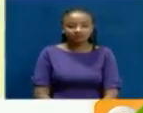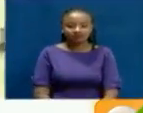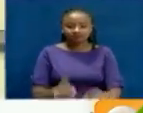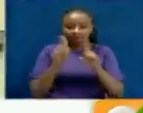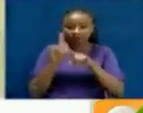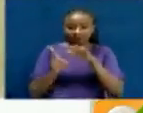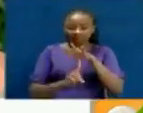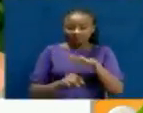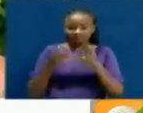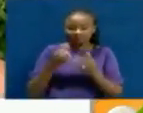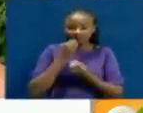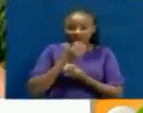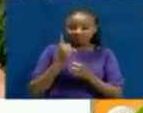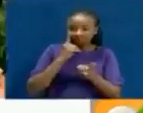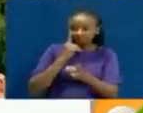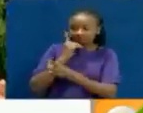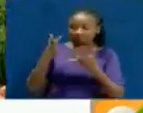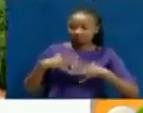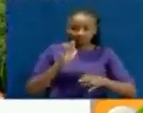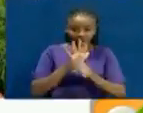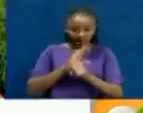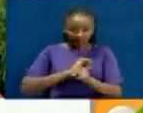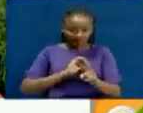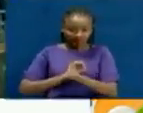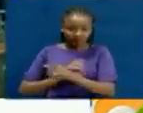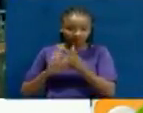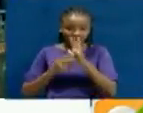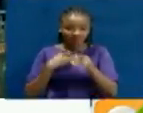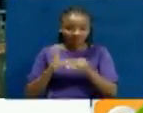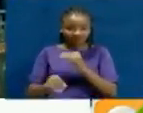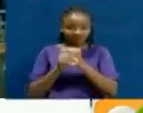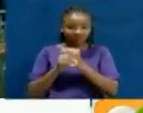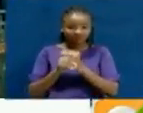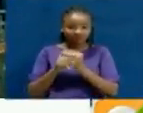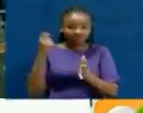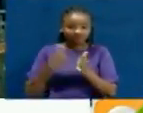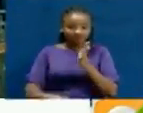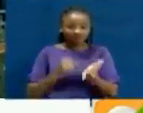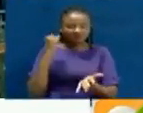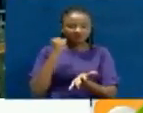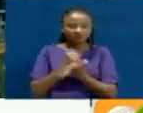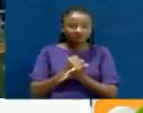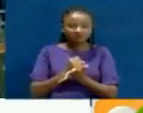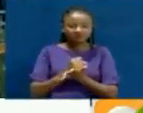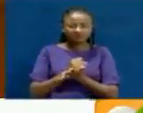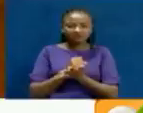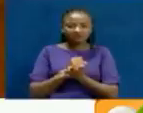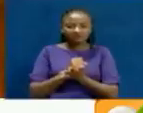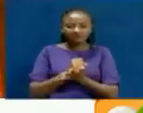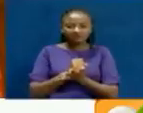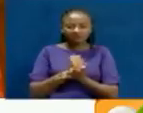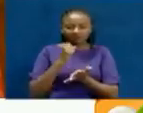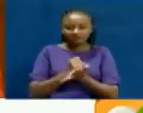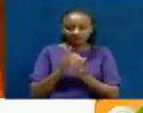the ministry in a notice noted that owners of the properties will not incur additional costs on stamp duty if they had already paid this before.